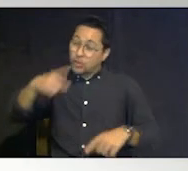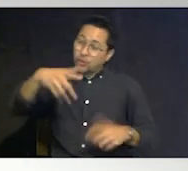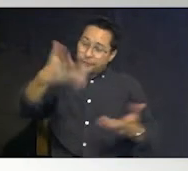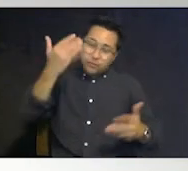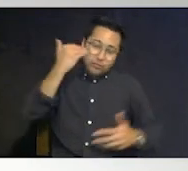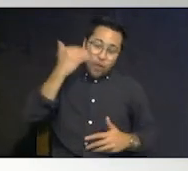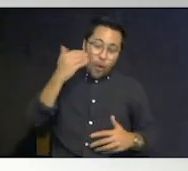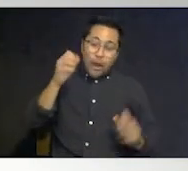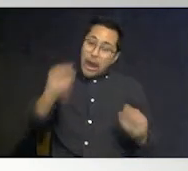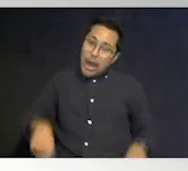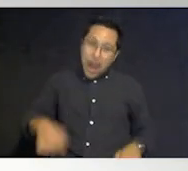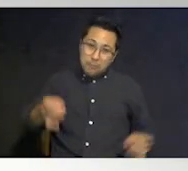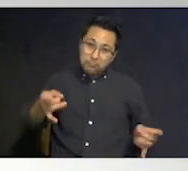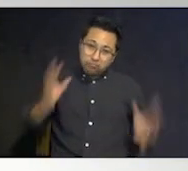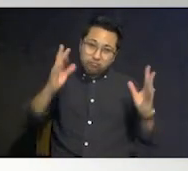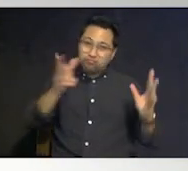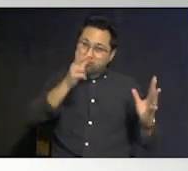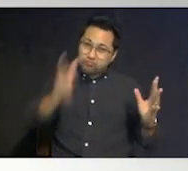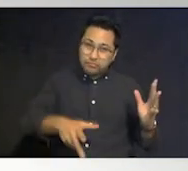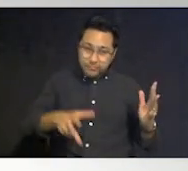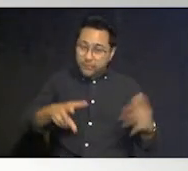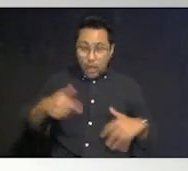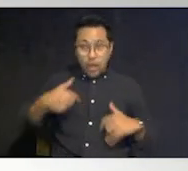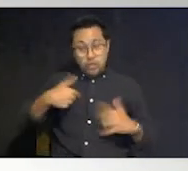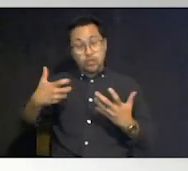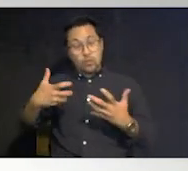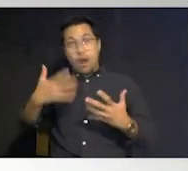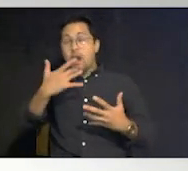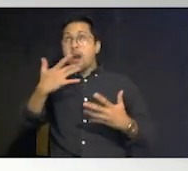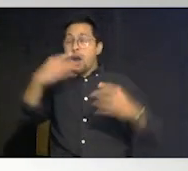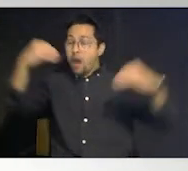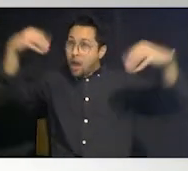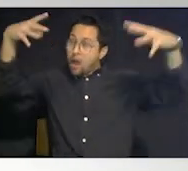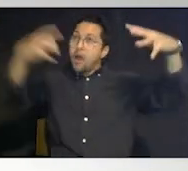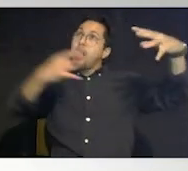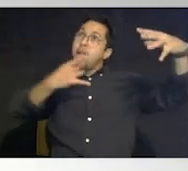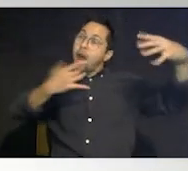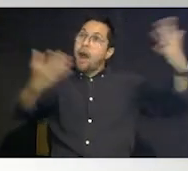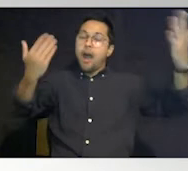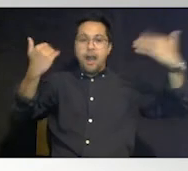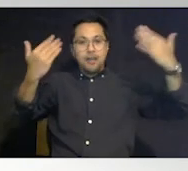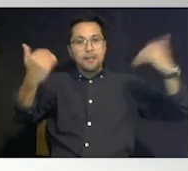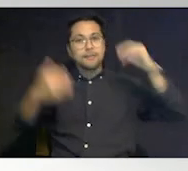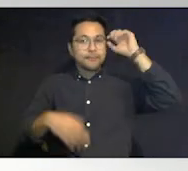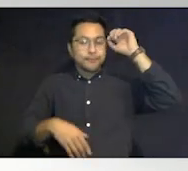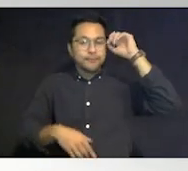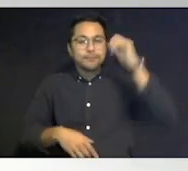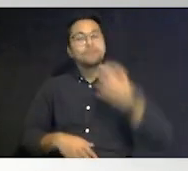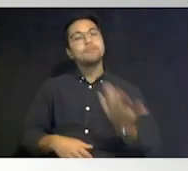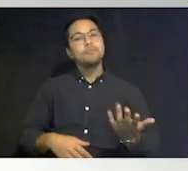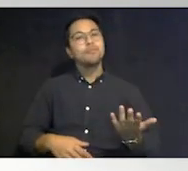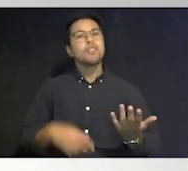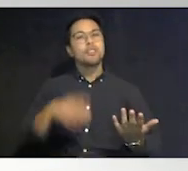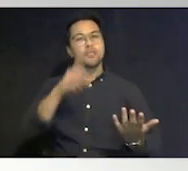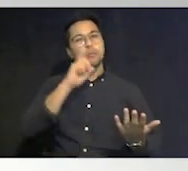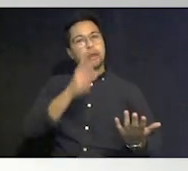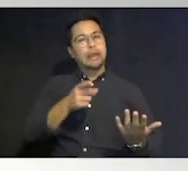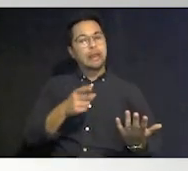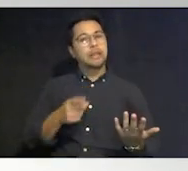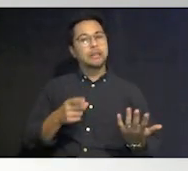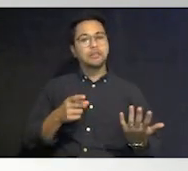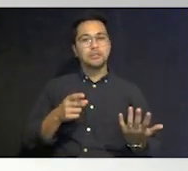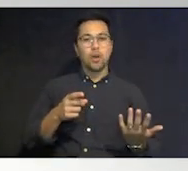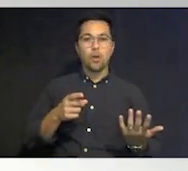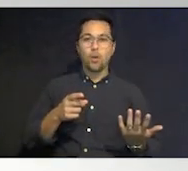and you know that you just want to see the light at the end of that tunnel and you want to know that it's going to come on and um so there's really there's a